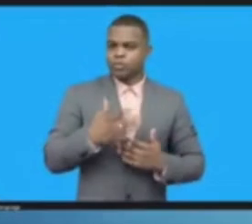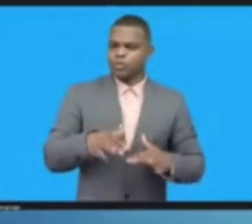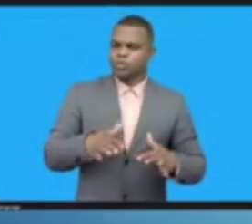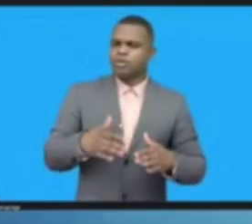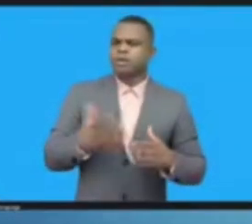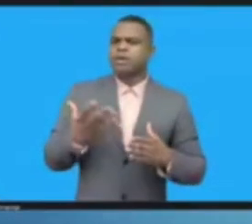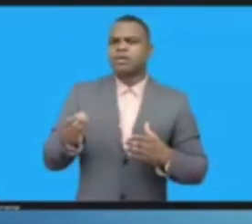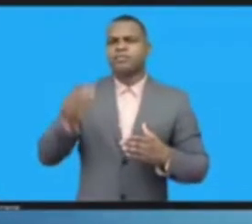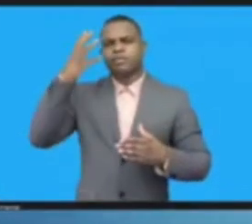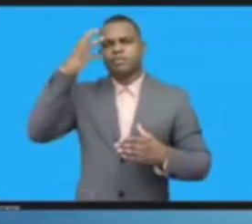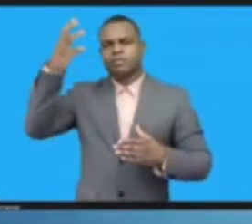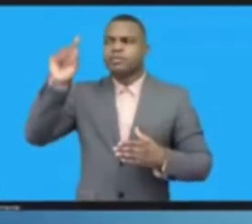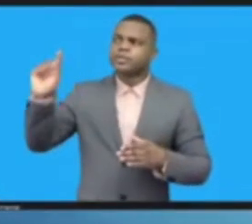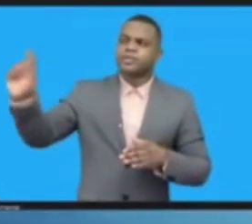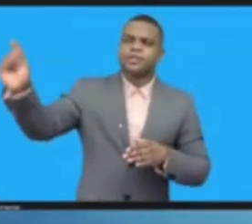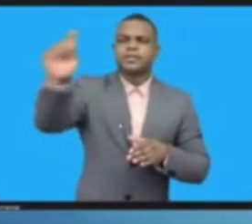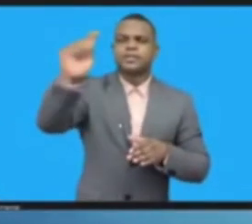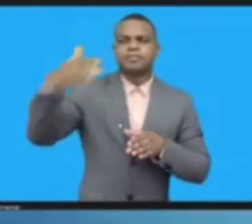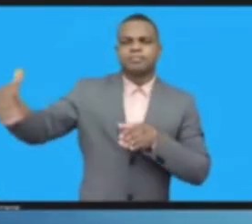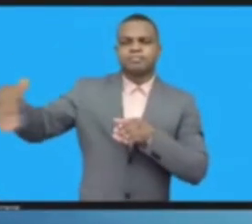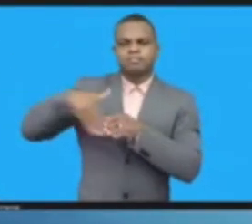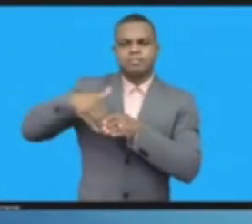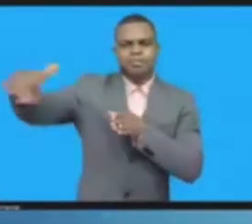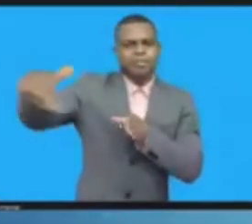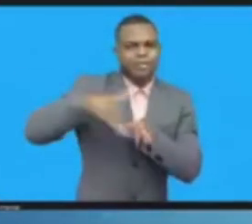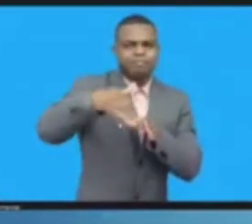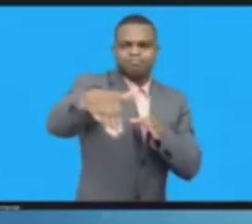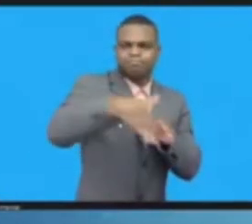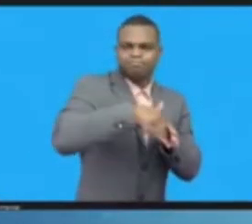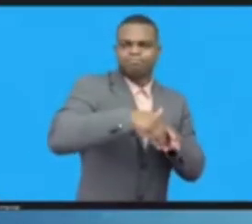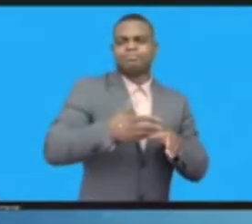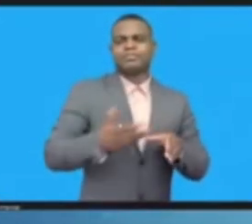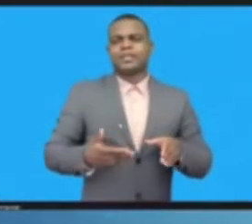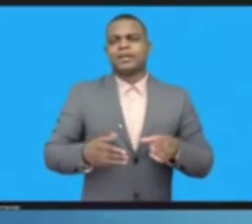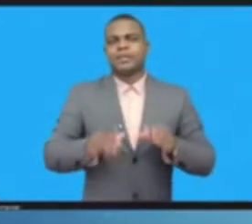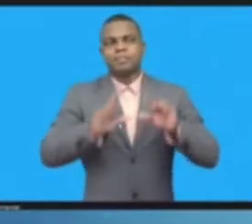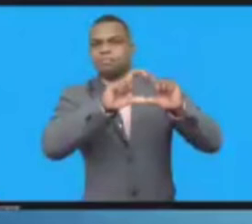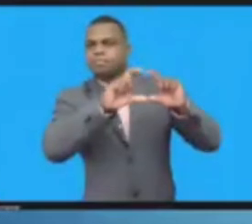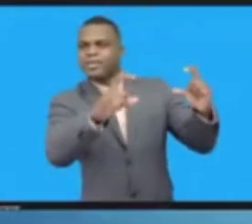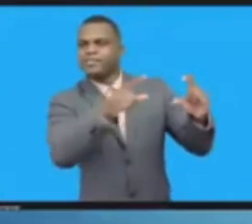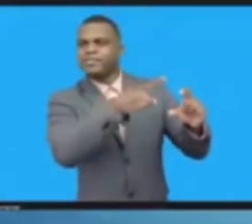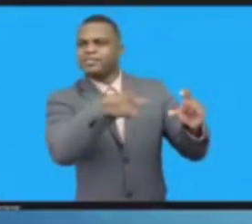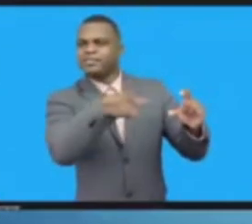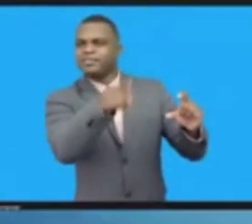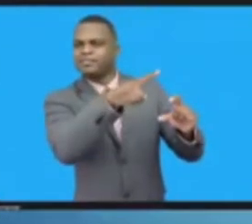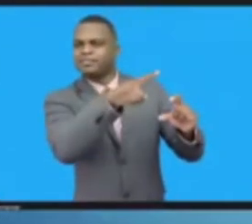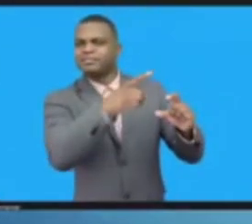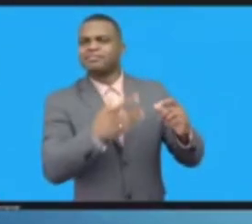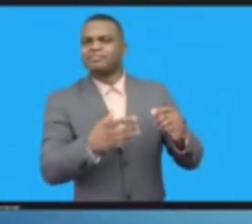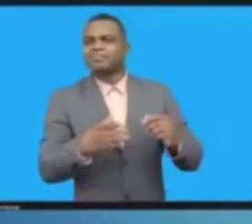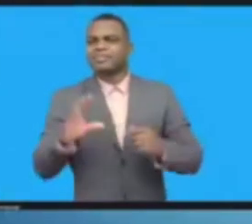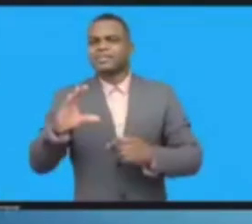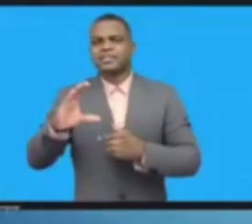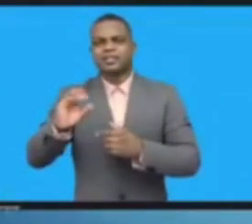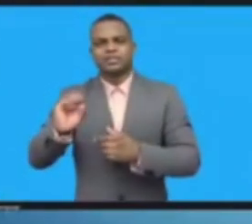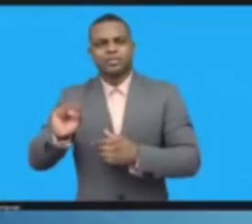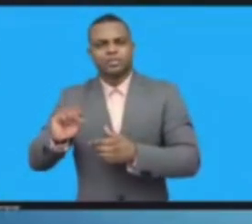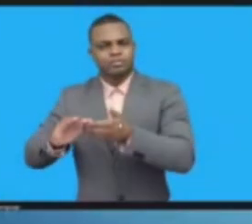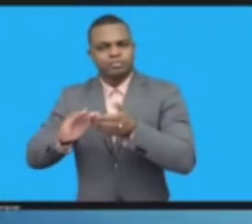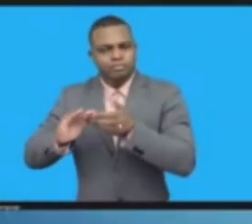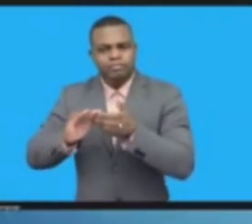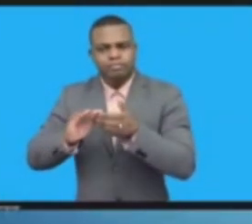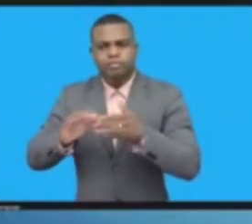Our collaborative culture and the relationships that we've established are all resources that the UN